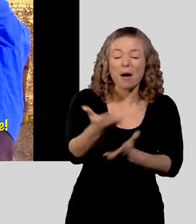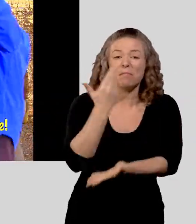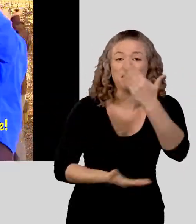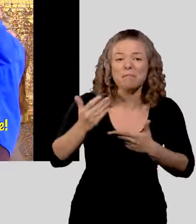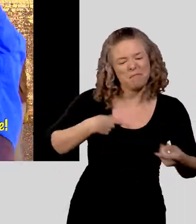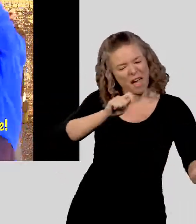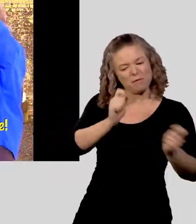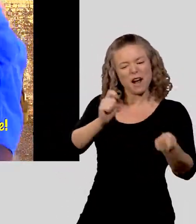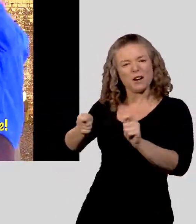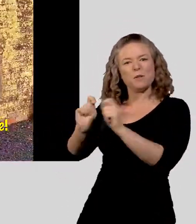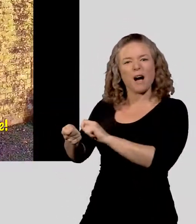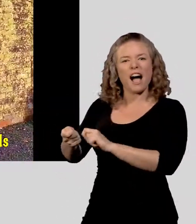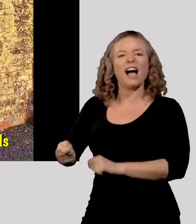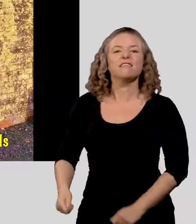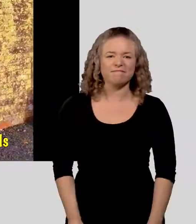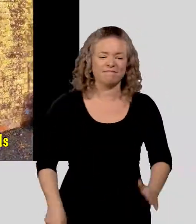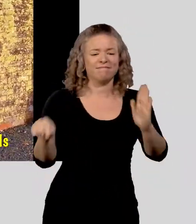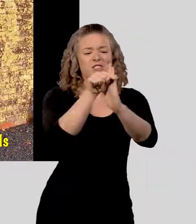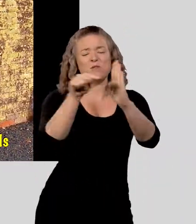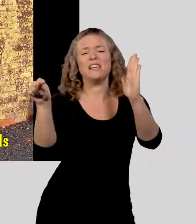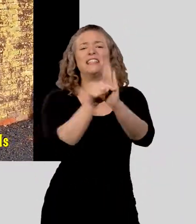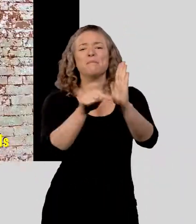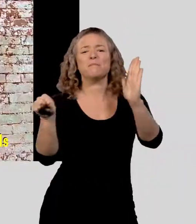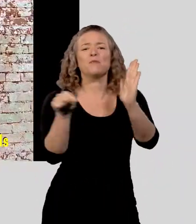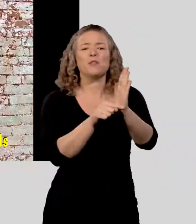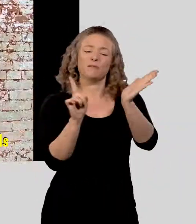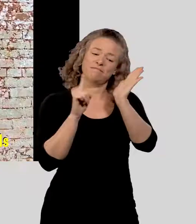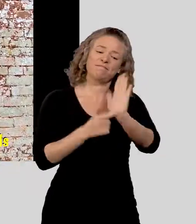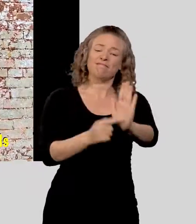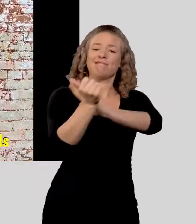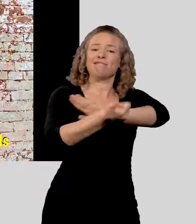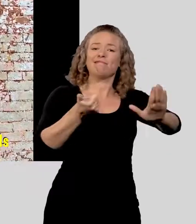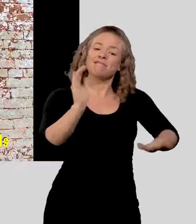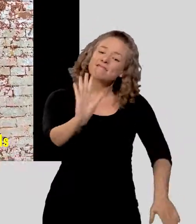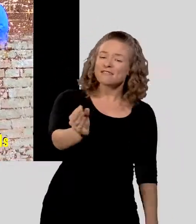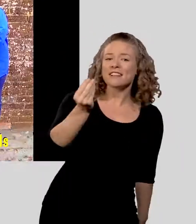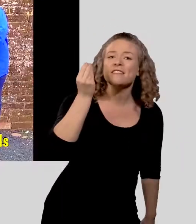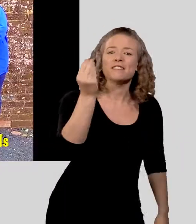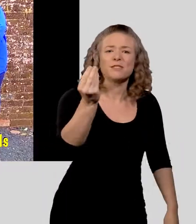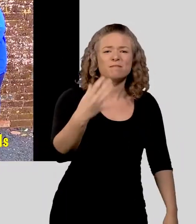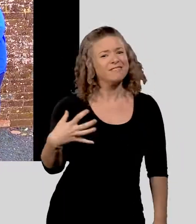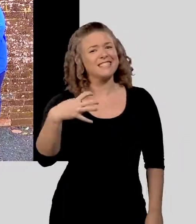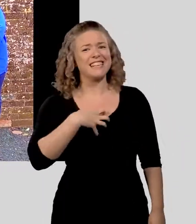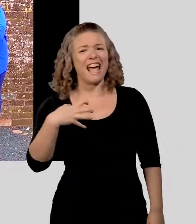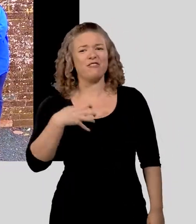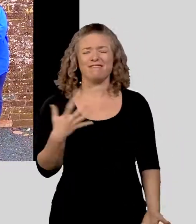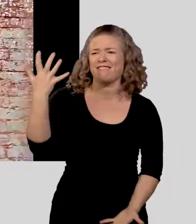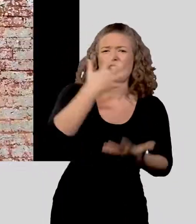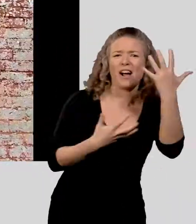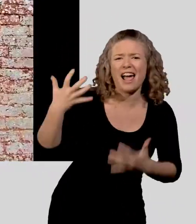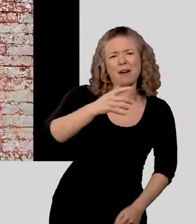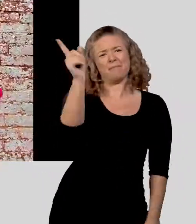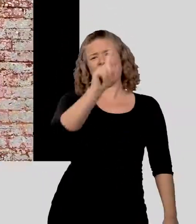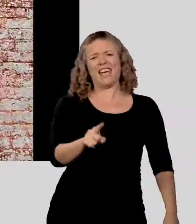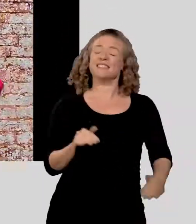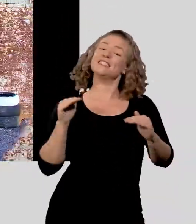tell us how it is and we'll bust the moves So listen to the simple rule, we'll make sure you have all the tools It's not scary